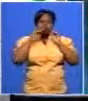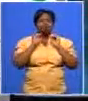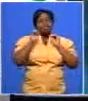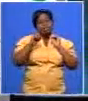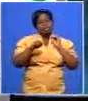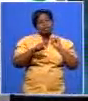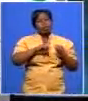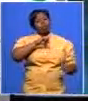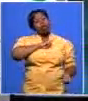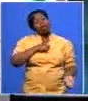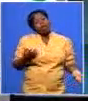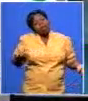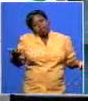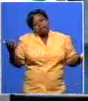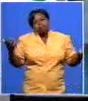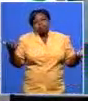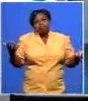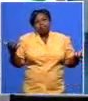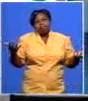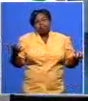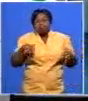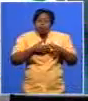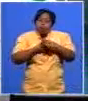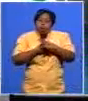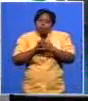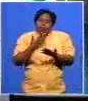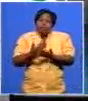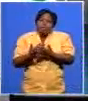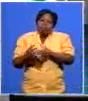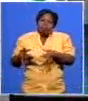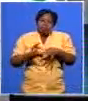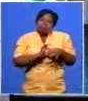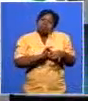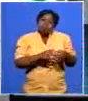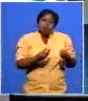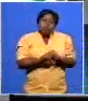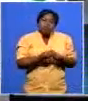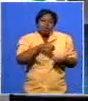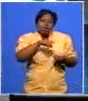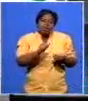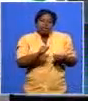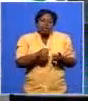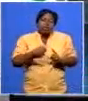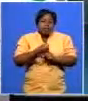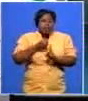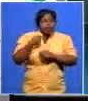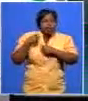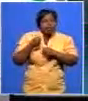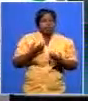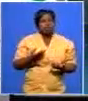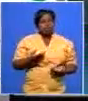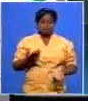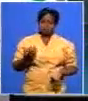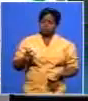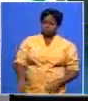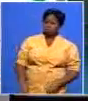perhaps cope could have come into the campaign much earlier and worked a lot harder but this is very interesting